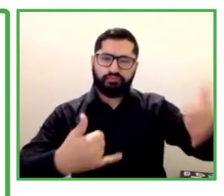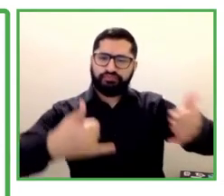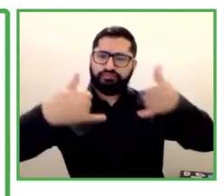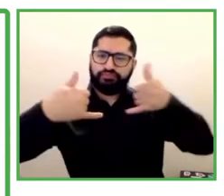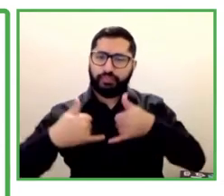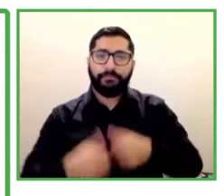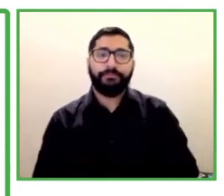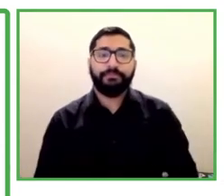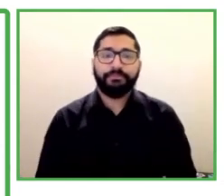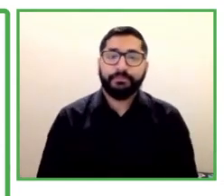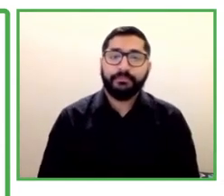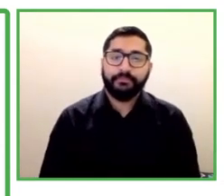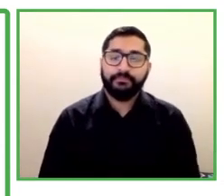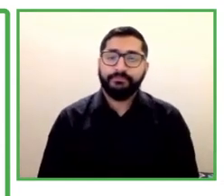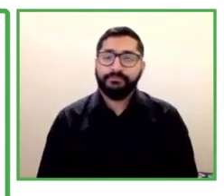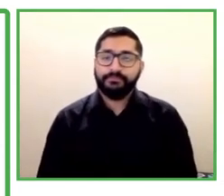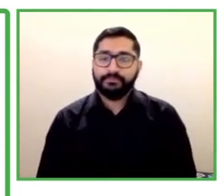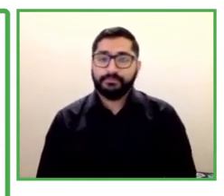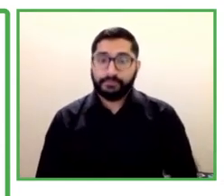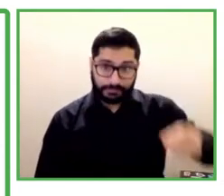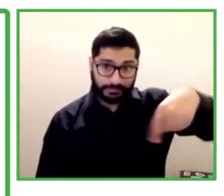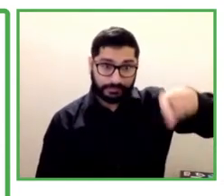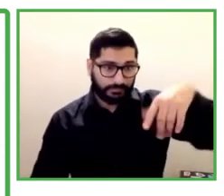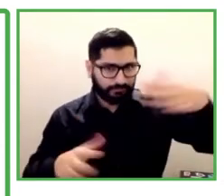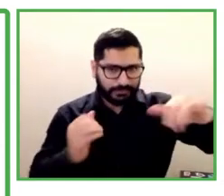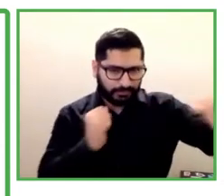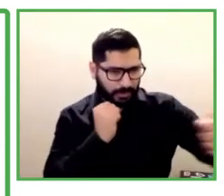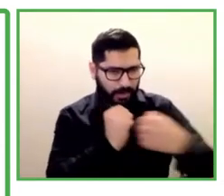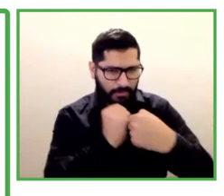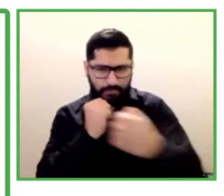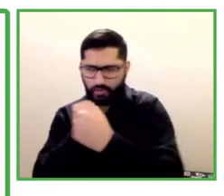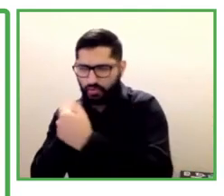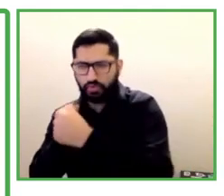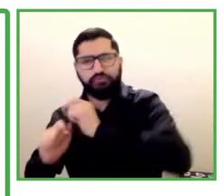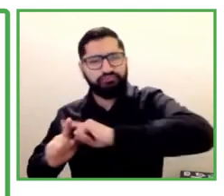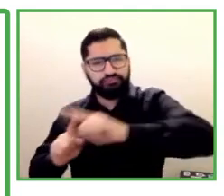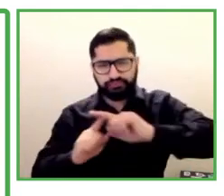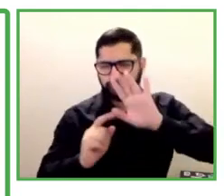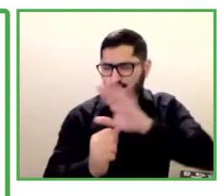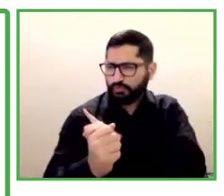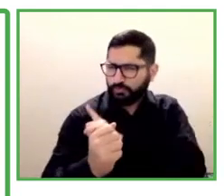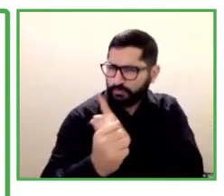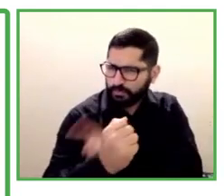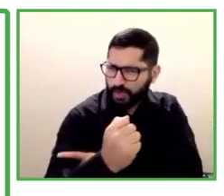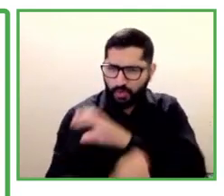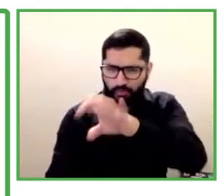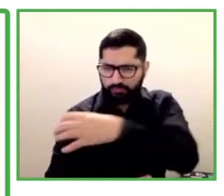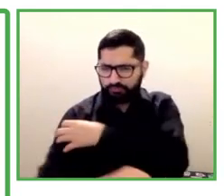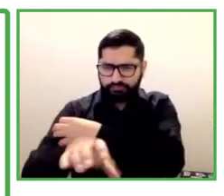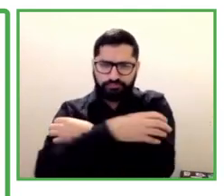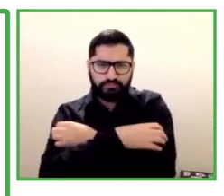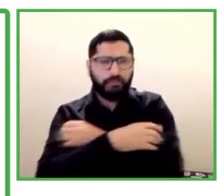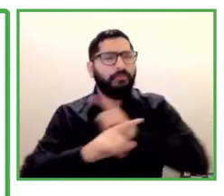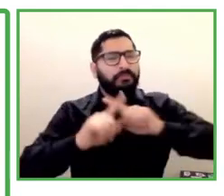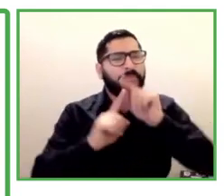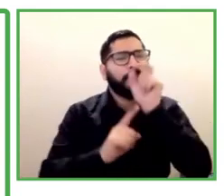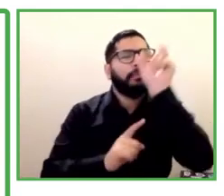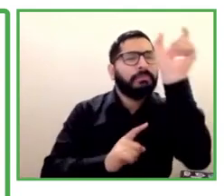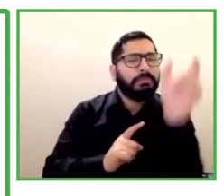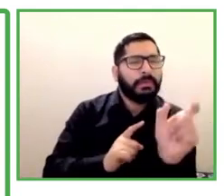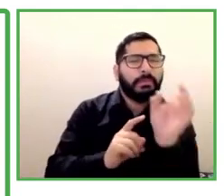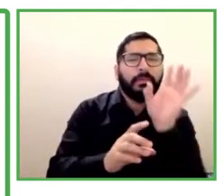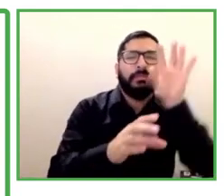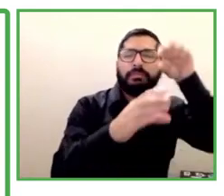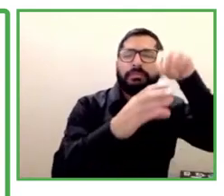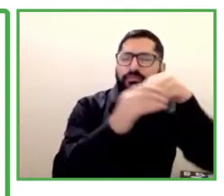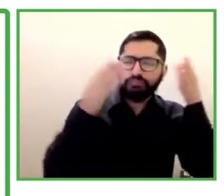What makes PRIDE most unique is that it is a one-stop shop which focuses on identifying potential skills and interests of